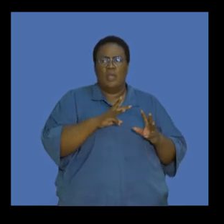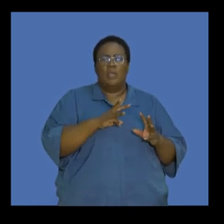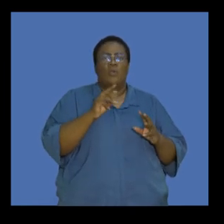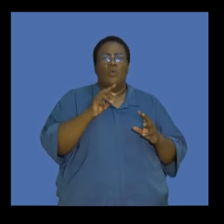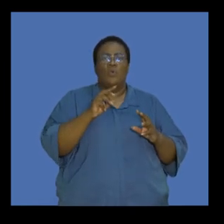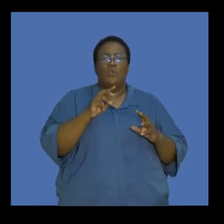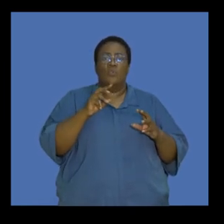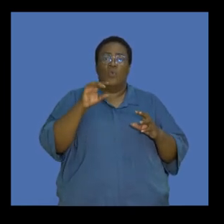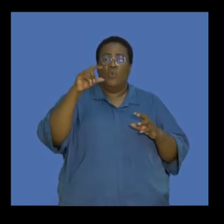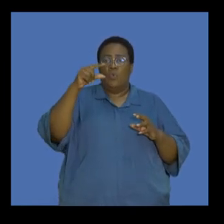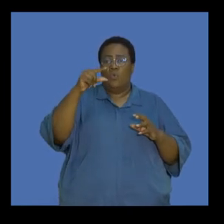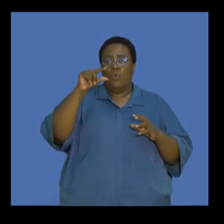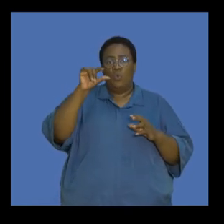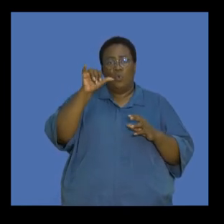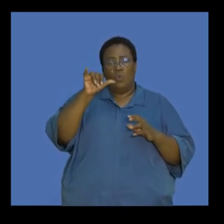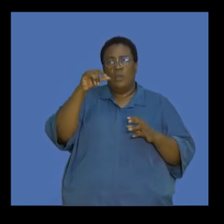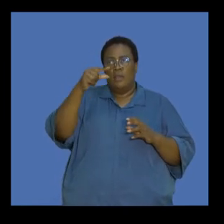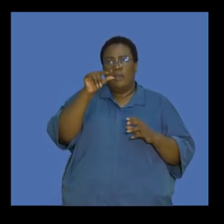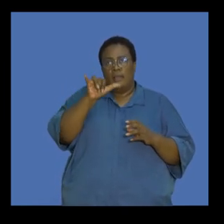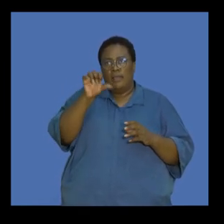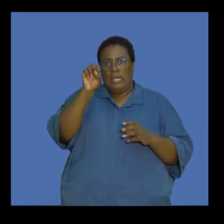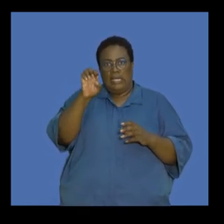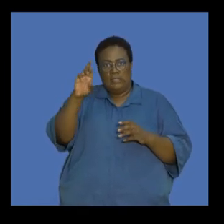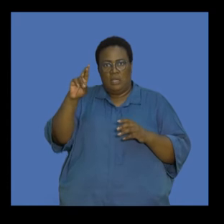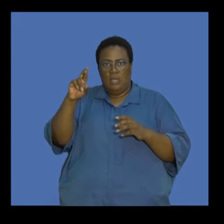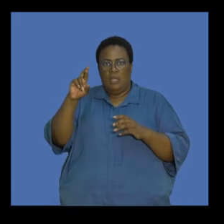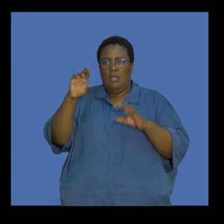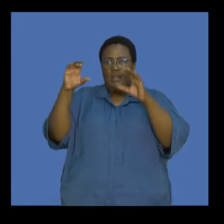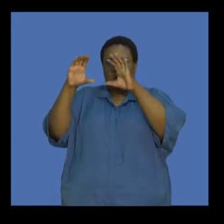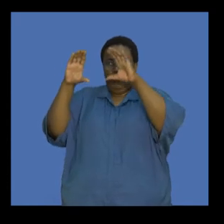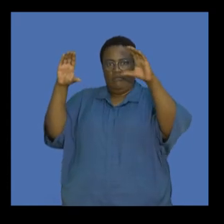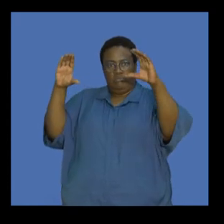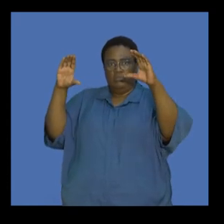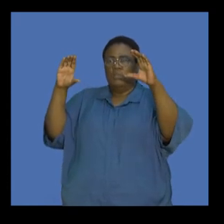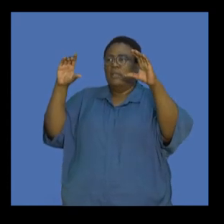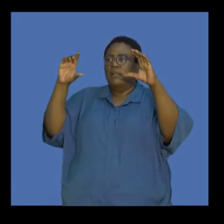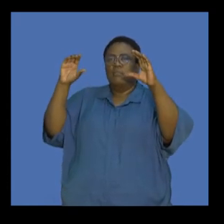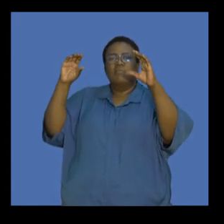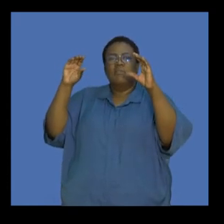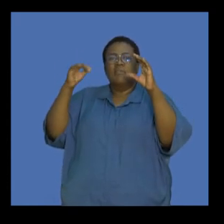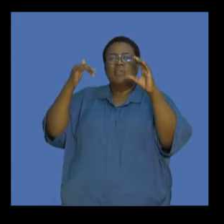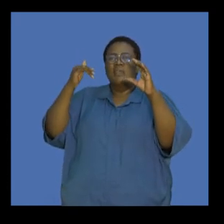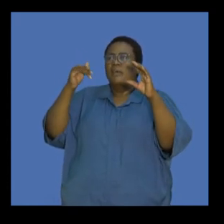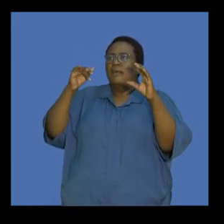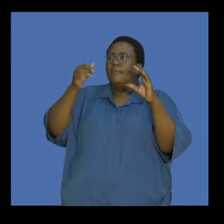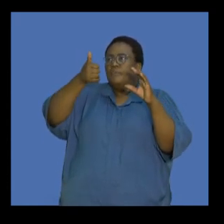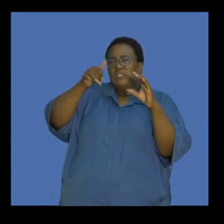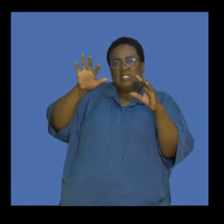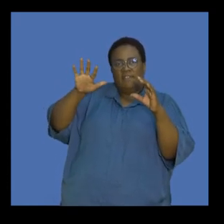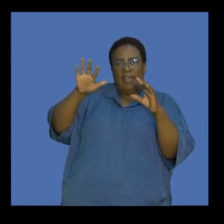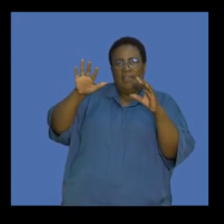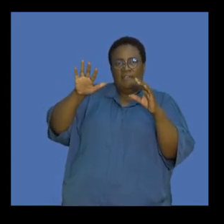temperature settings on your geyser so that obviously by changing it back to from say 65 to 60 or